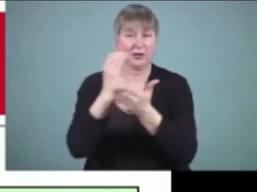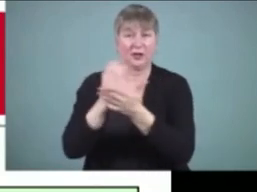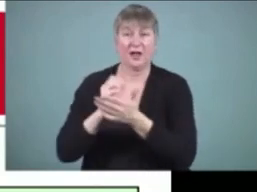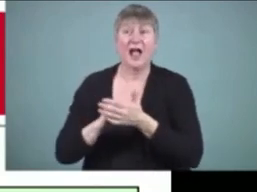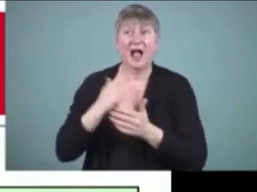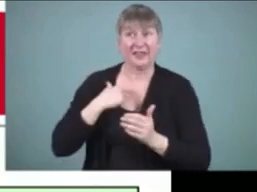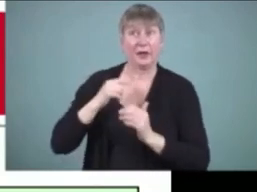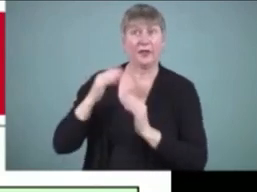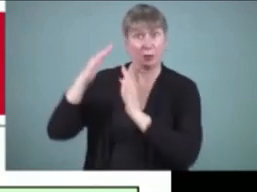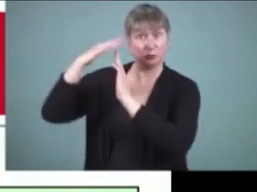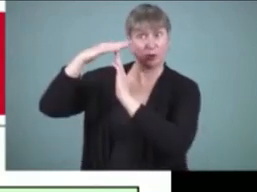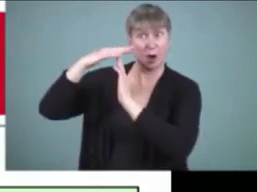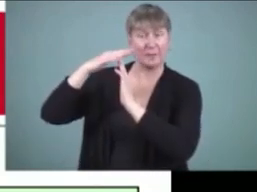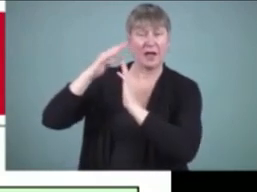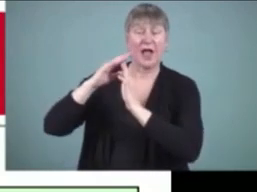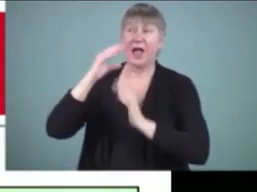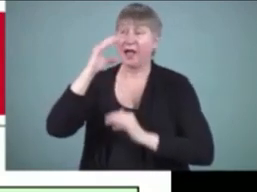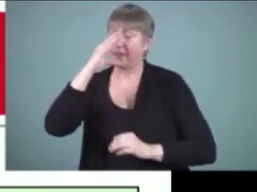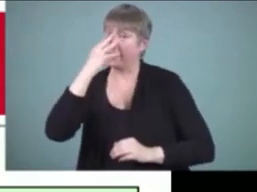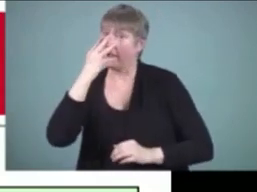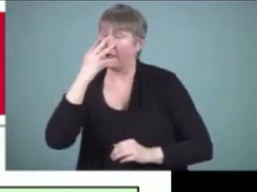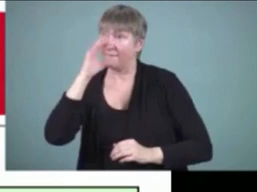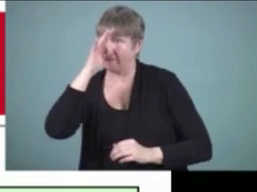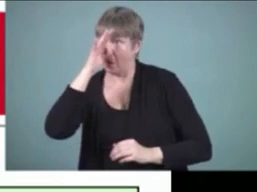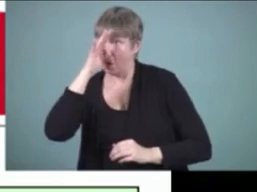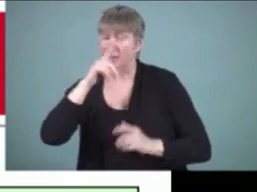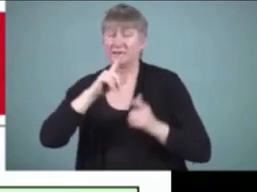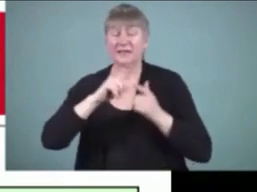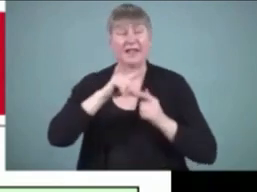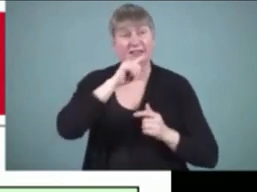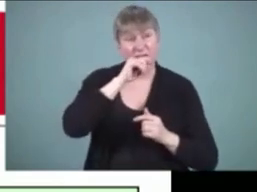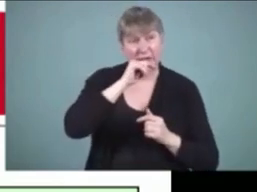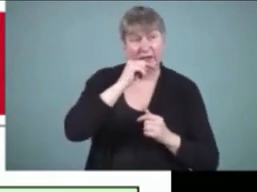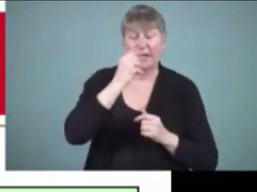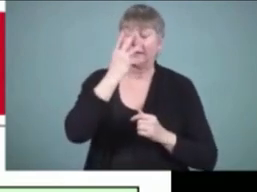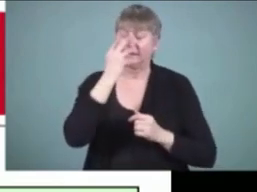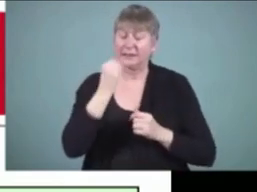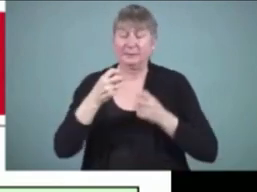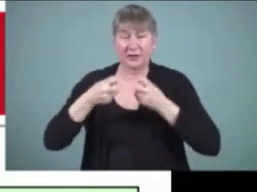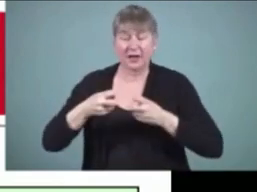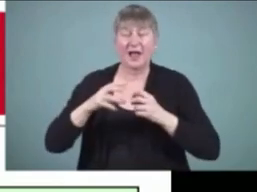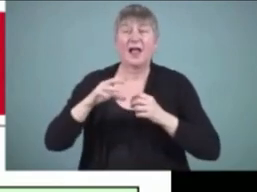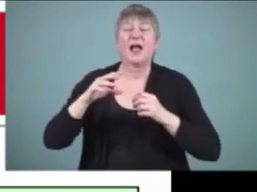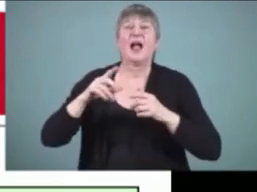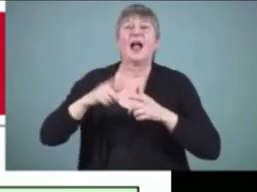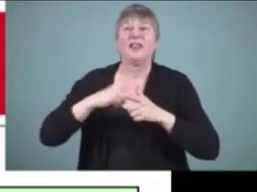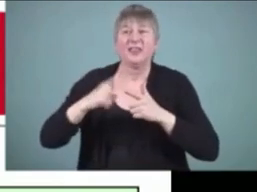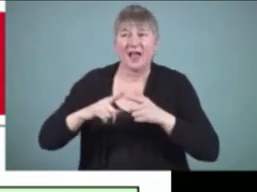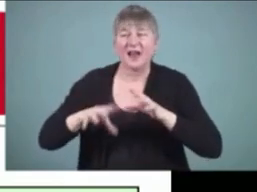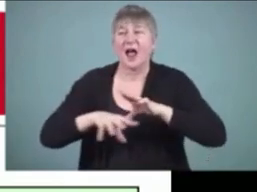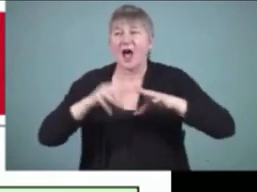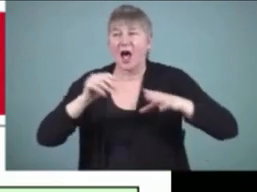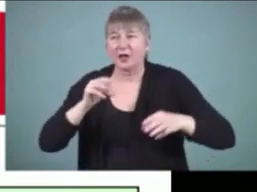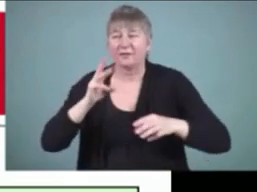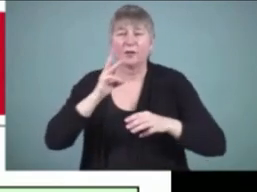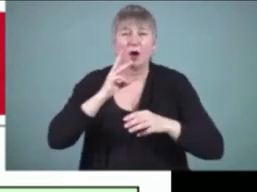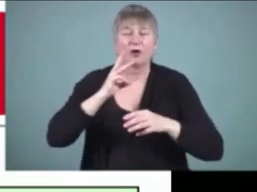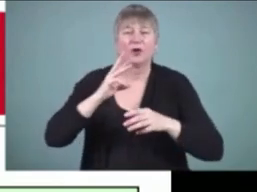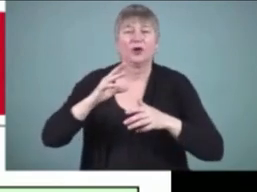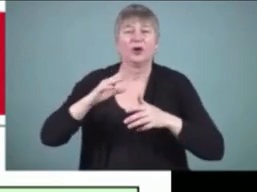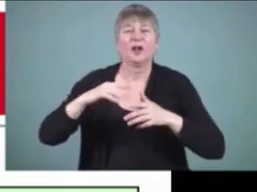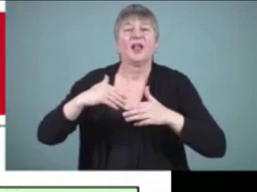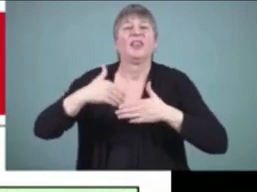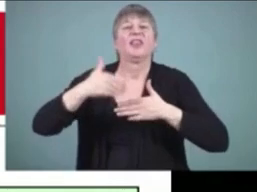went to sleep again and then he got a boat and the people got on them and then they got out of the water so you can see the